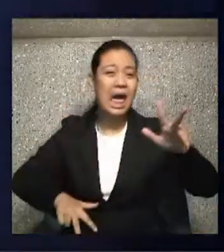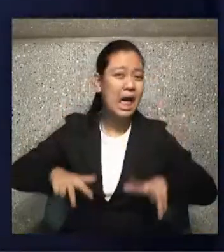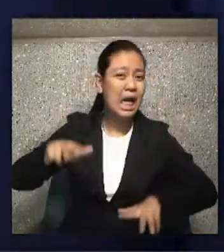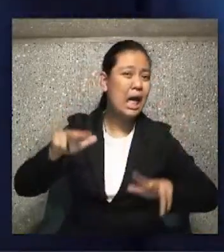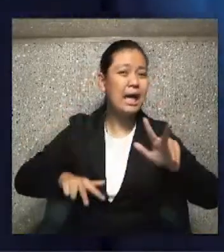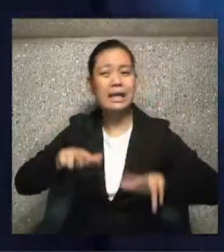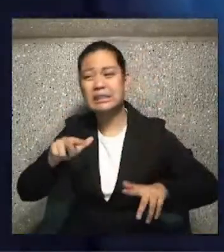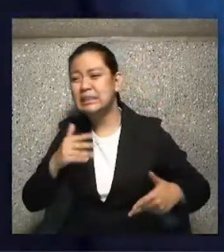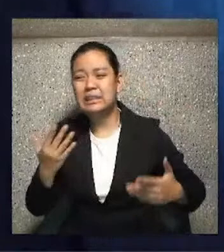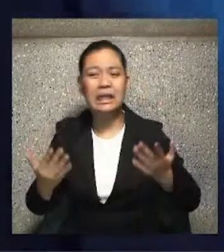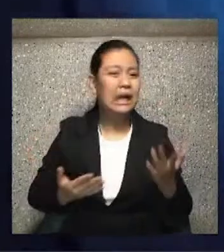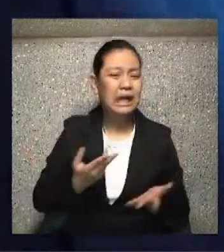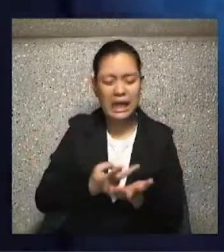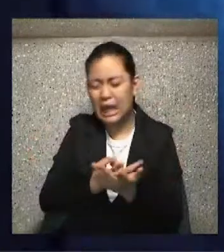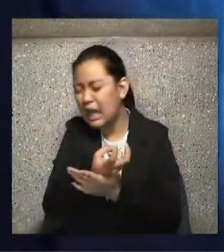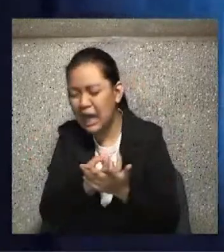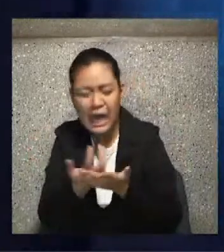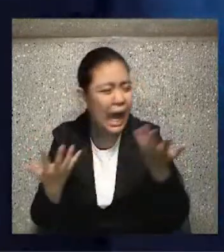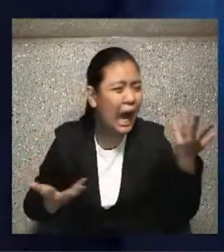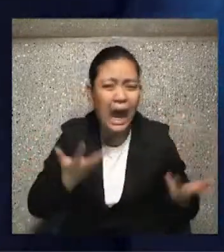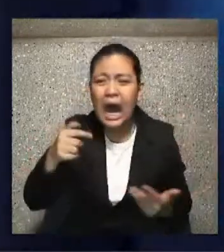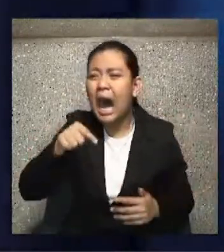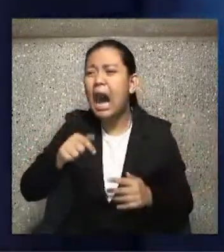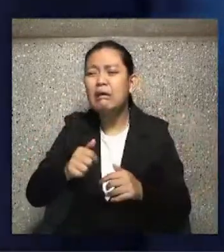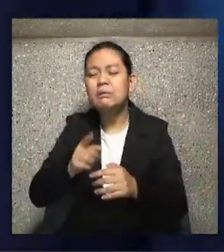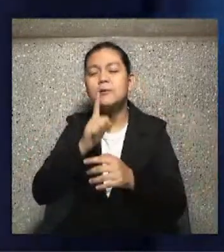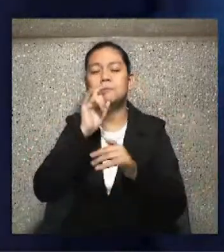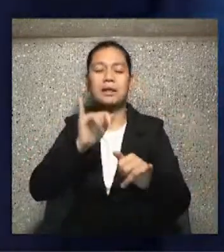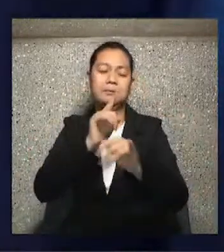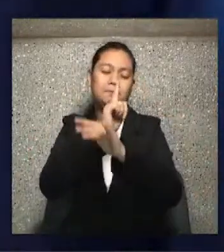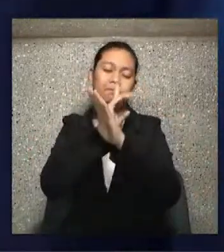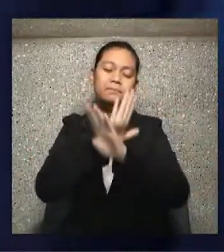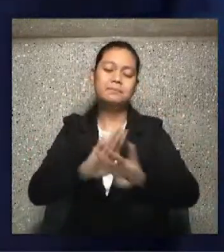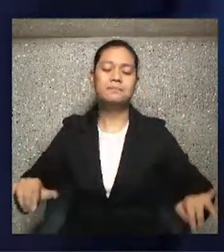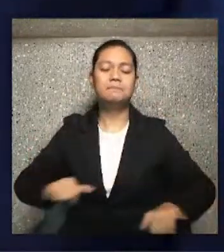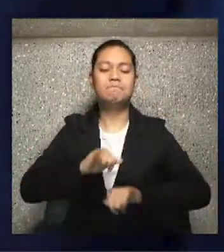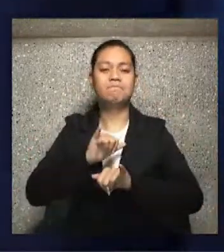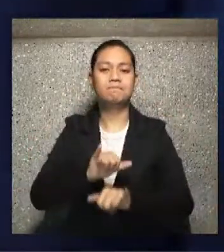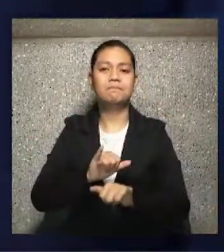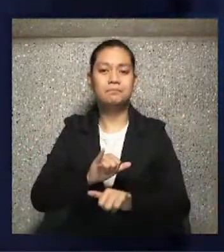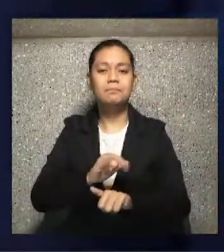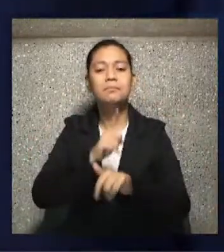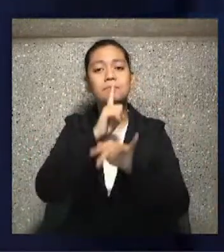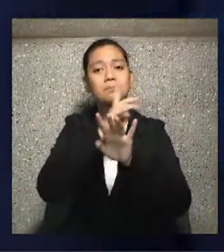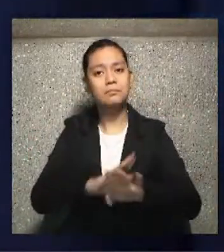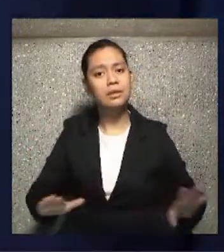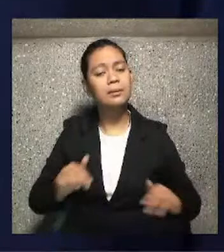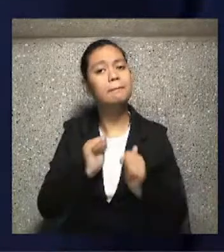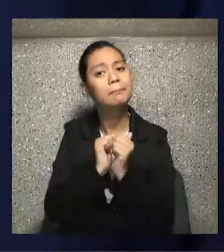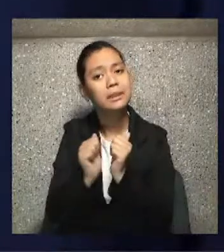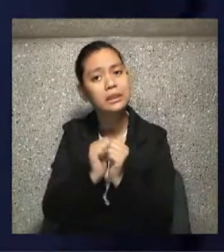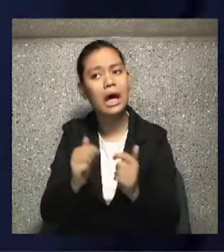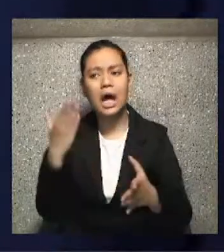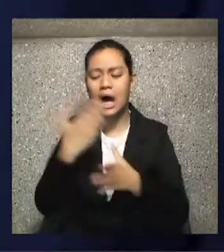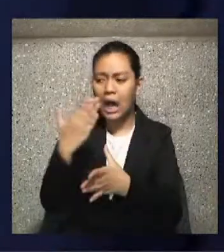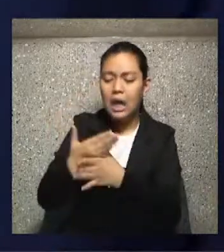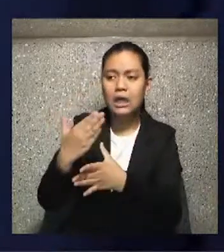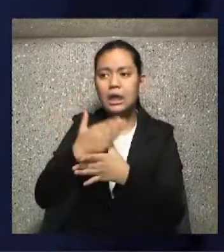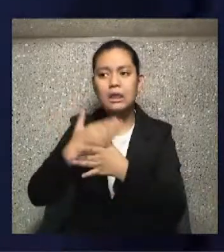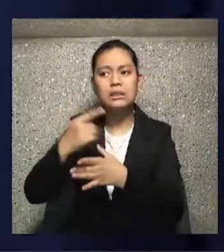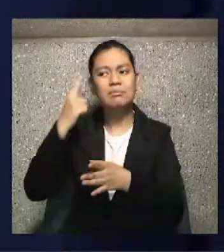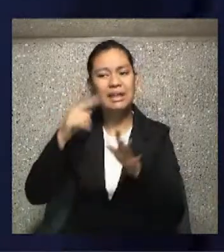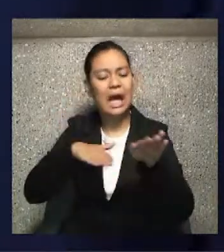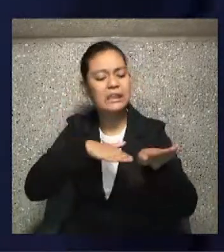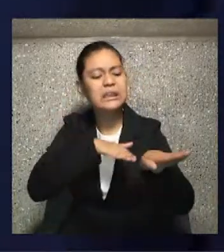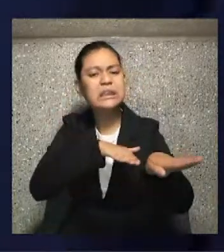being successful. But sometimes that silence is noisier than the traffic on Edsa on a